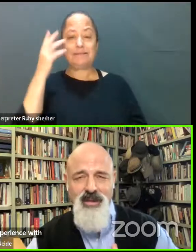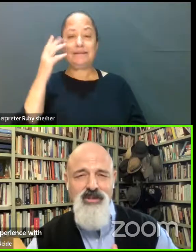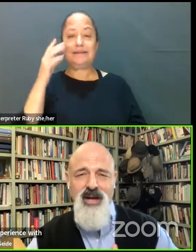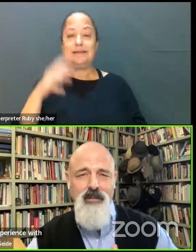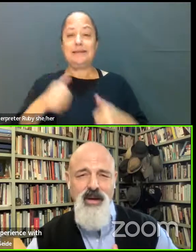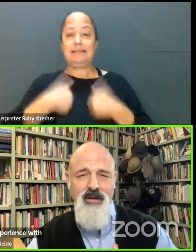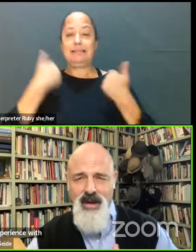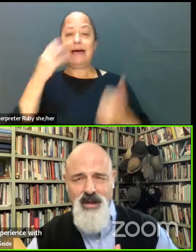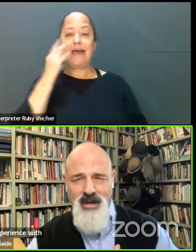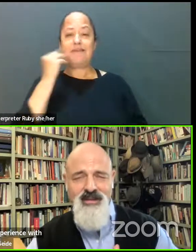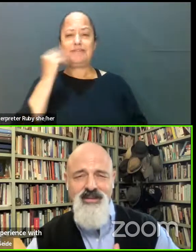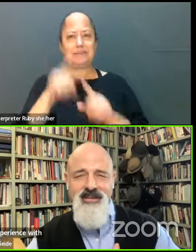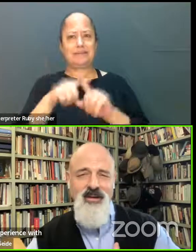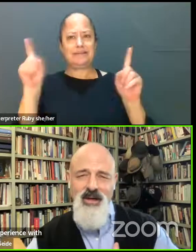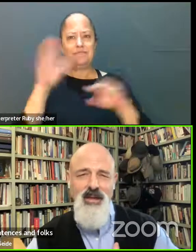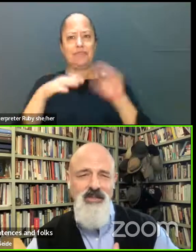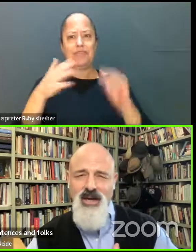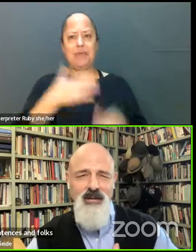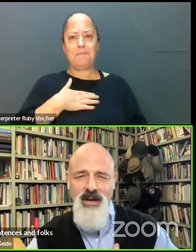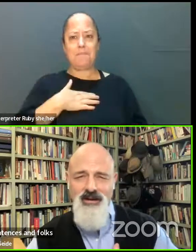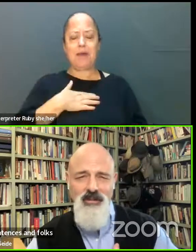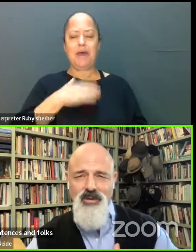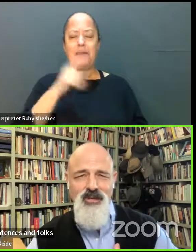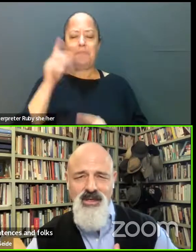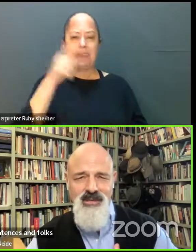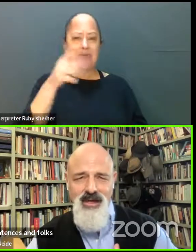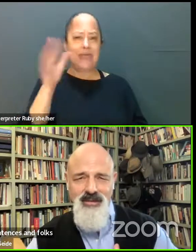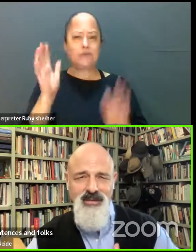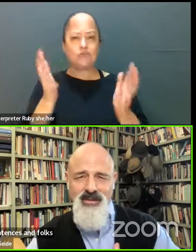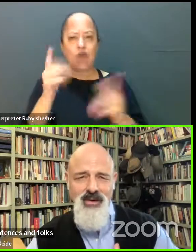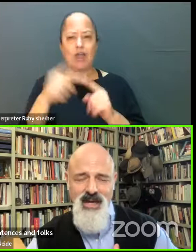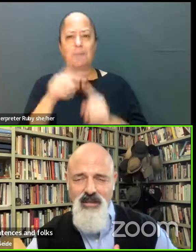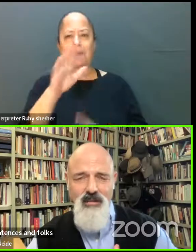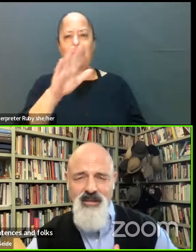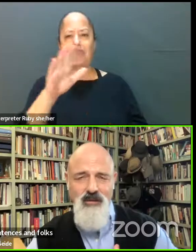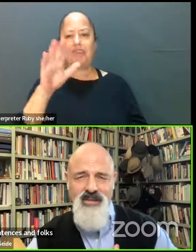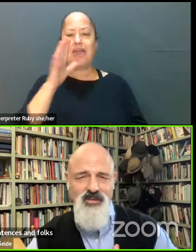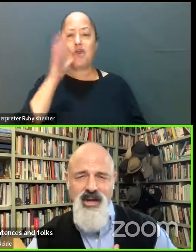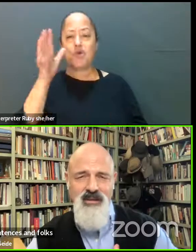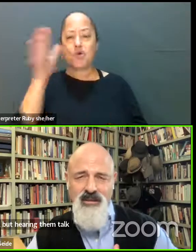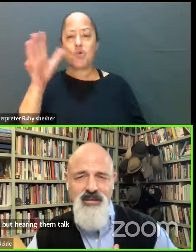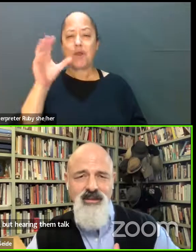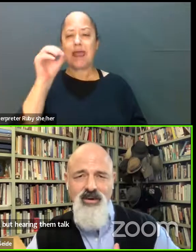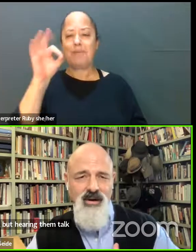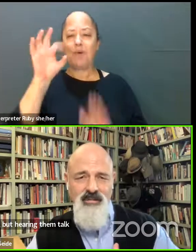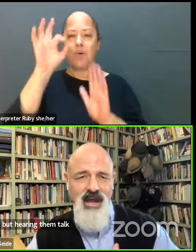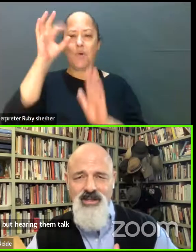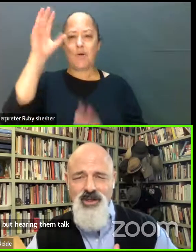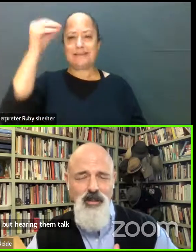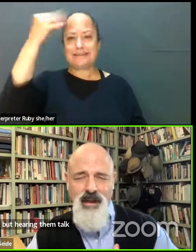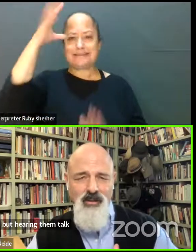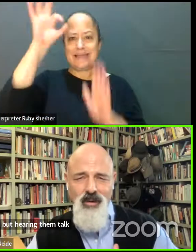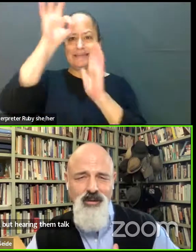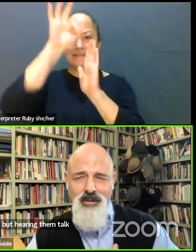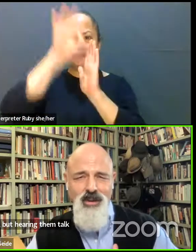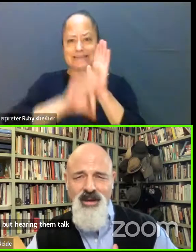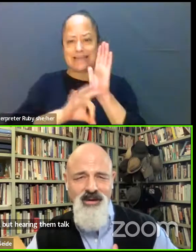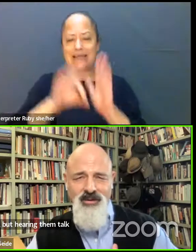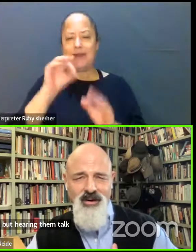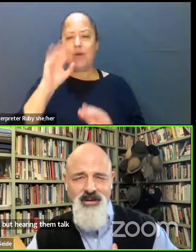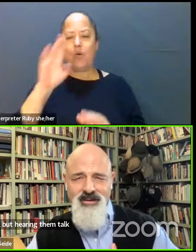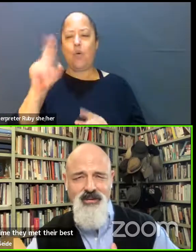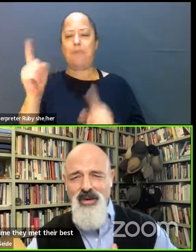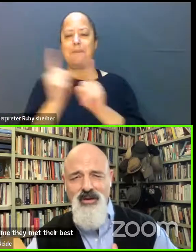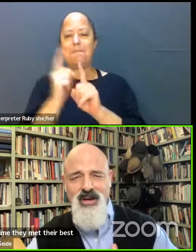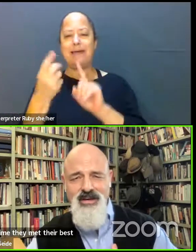But hearing them talk about a grandma or hearing them talk about a beautiful sunset, or a time they met their best friend, or if they had a superpower, what it would